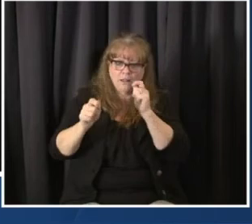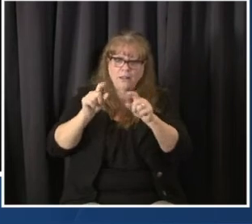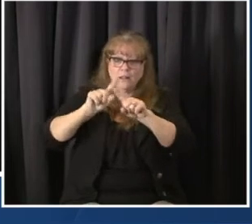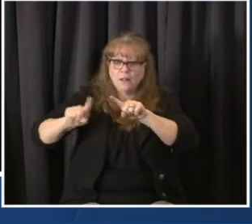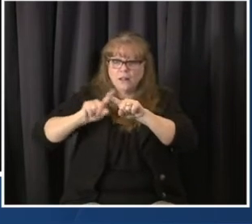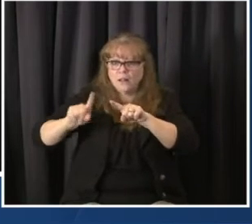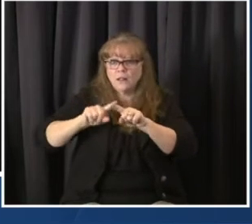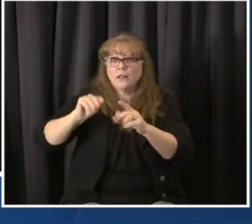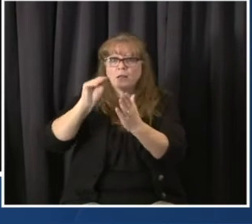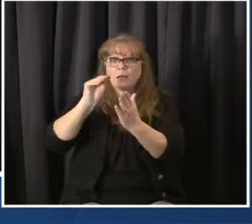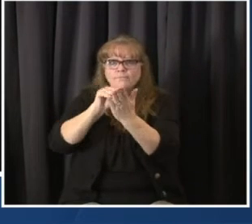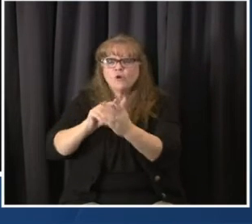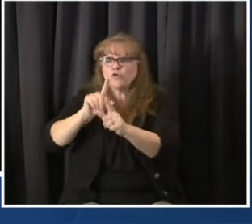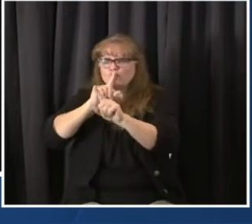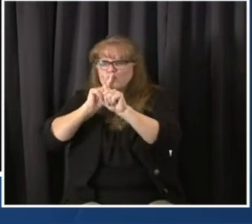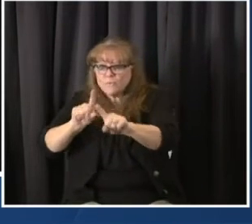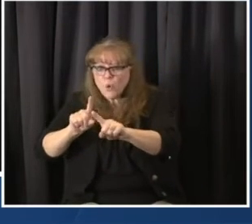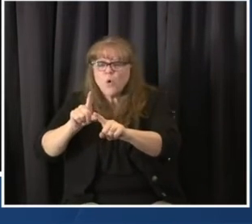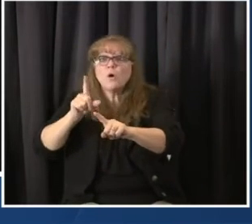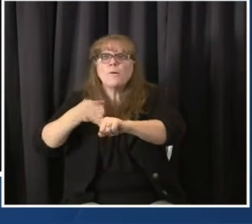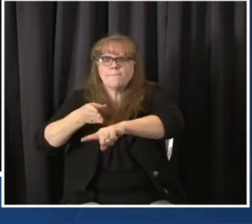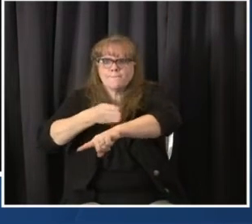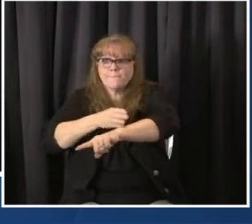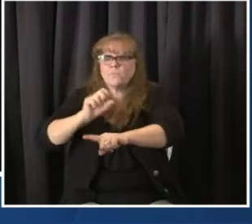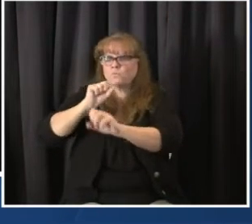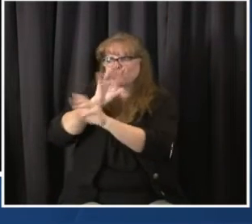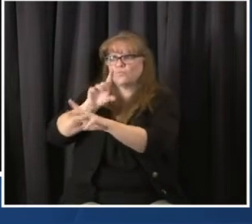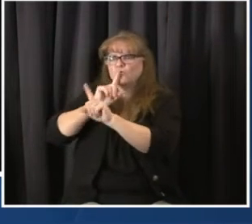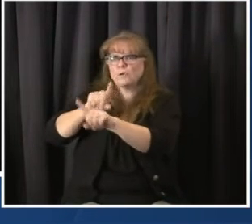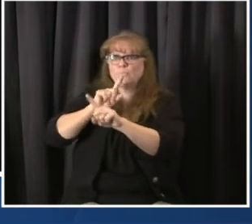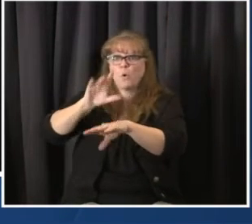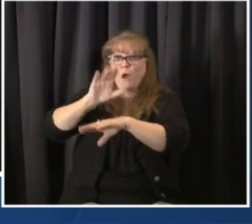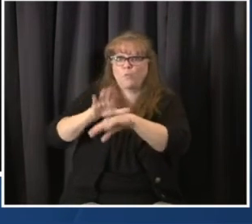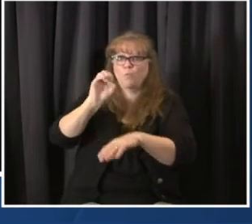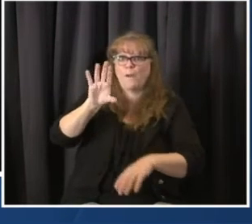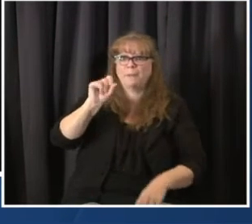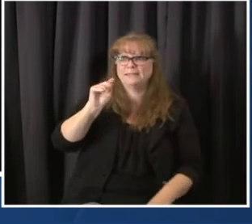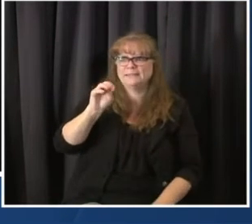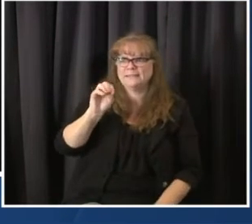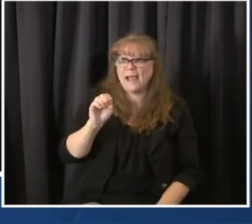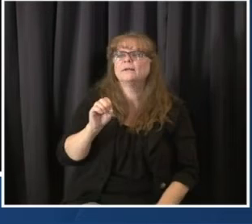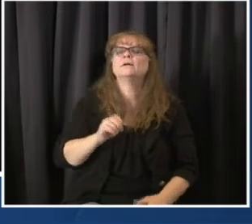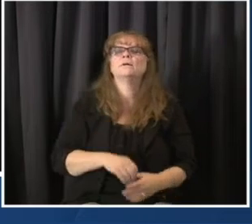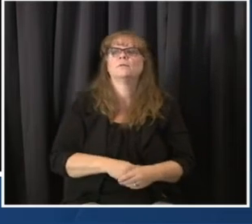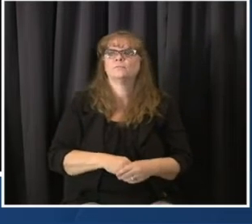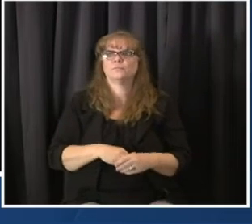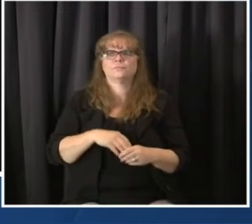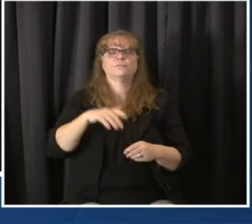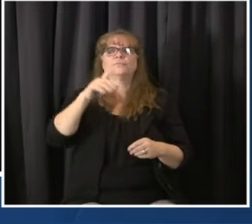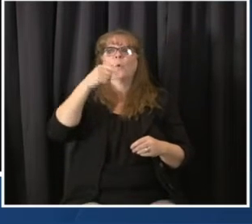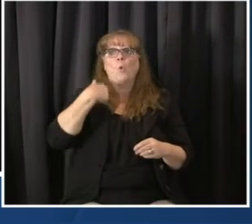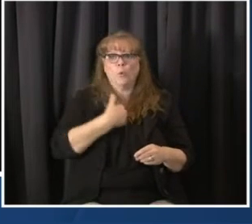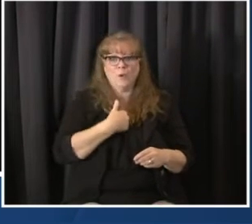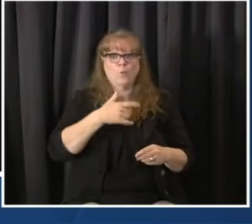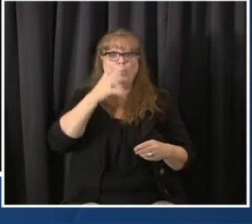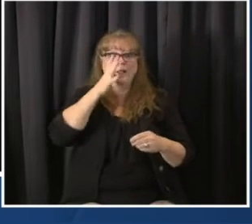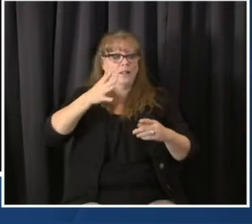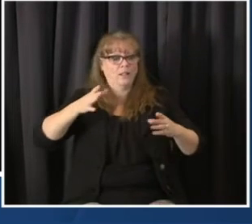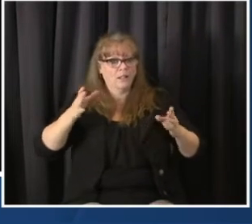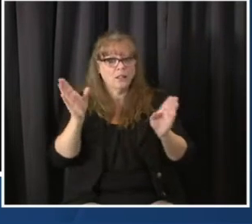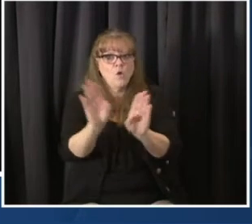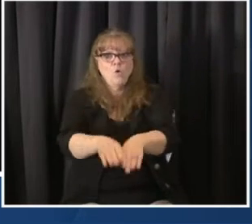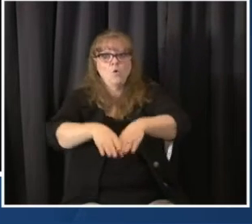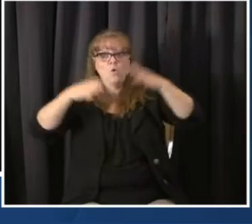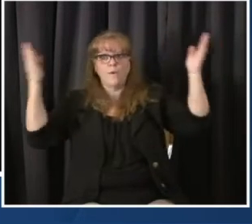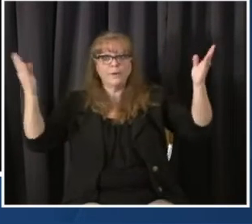go, building the car. And transparency and accountability are a key piece of that. And so absolutely, that information will